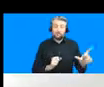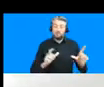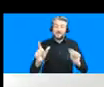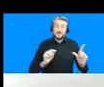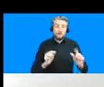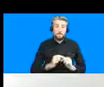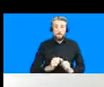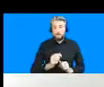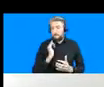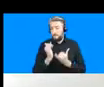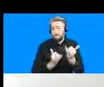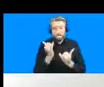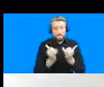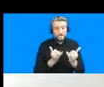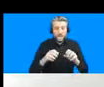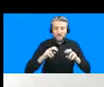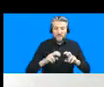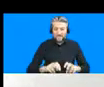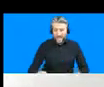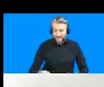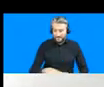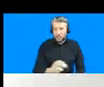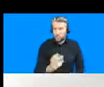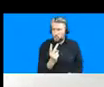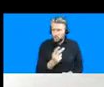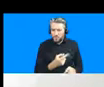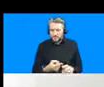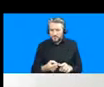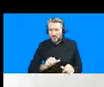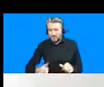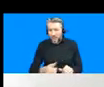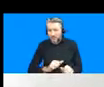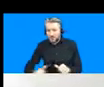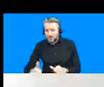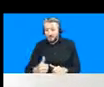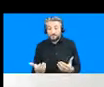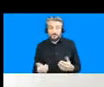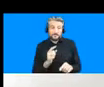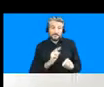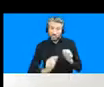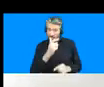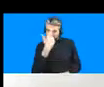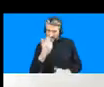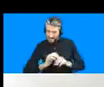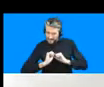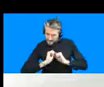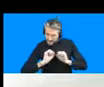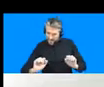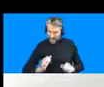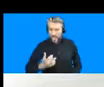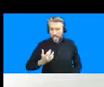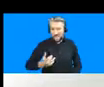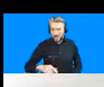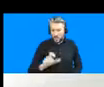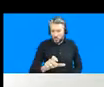of 1100 people and this was conducted over two rounds to understand people's living conditions and impacts of covid19 and heat mitigation